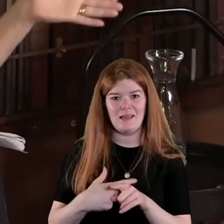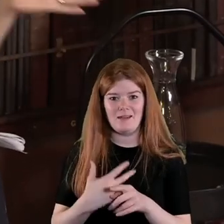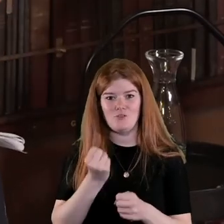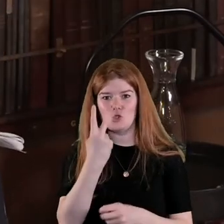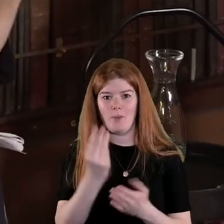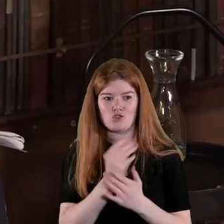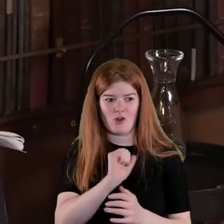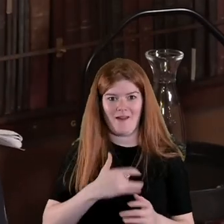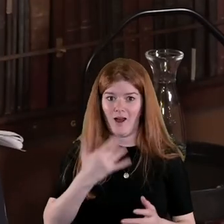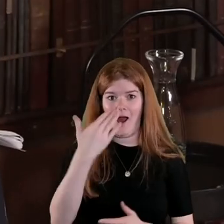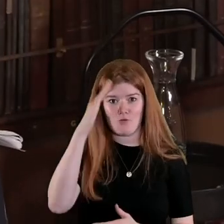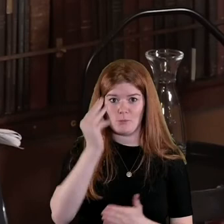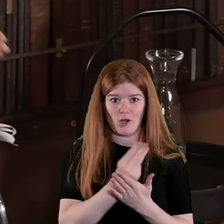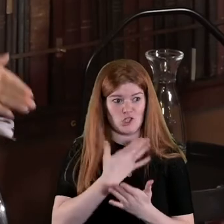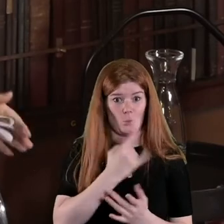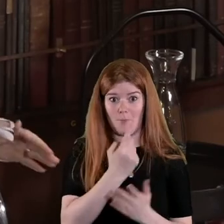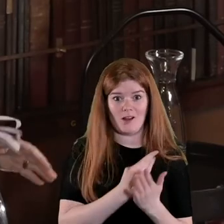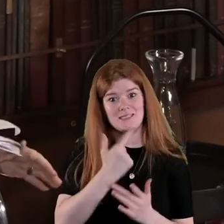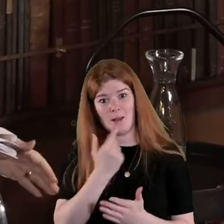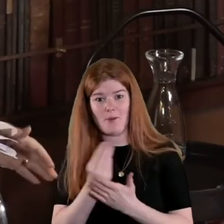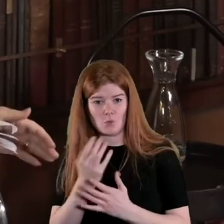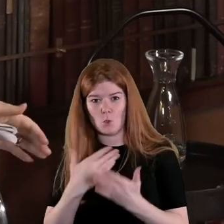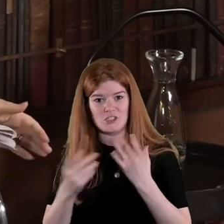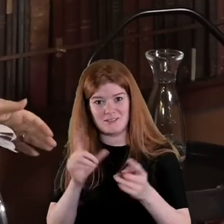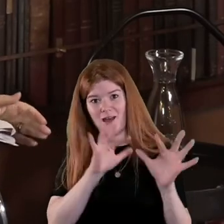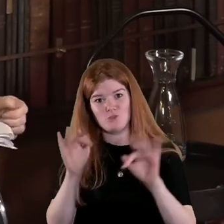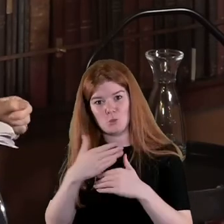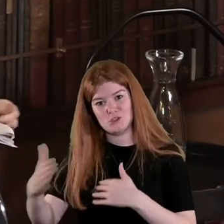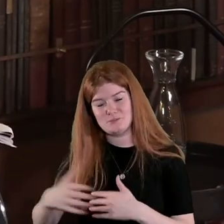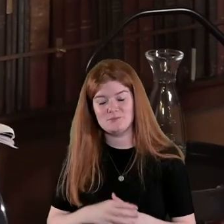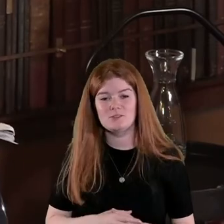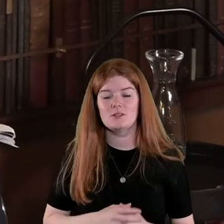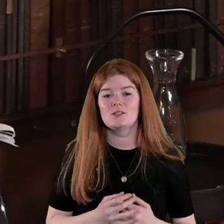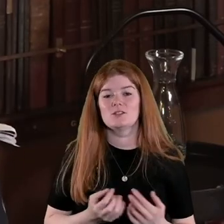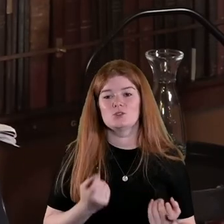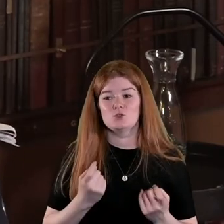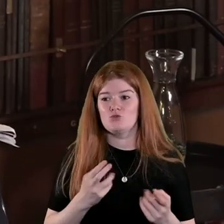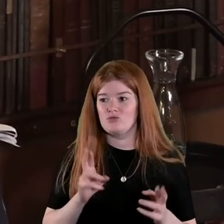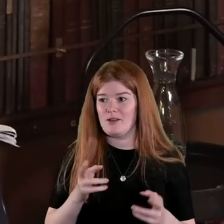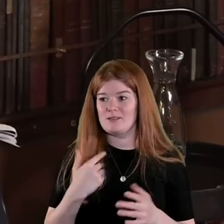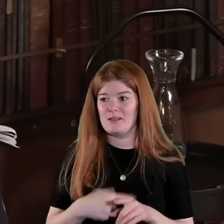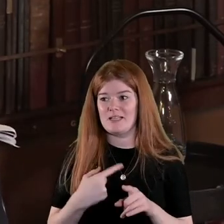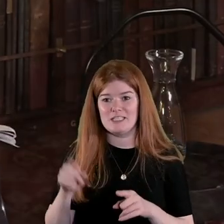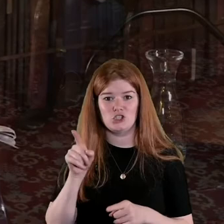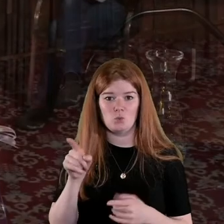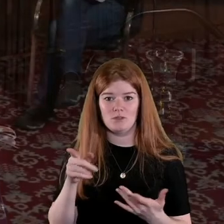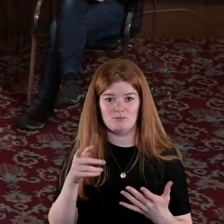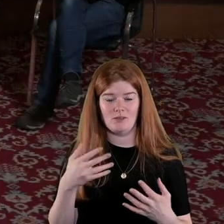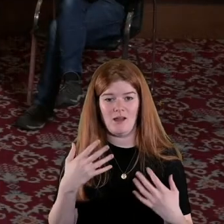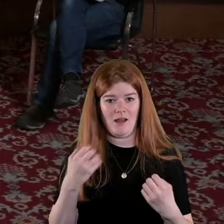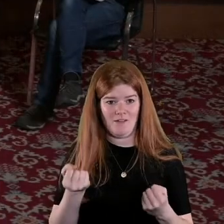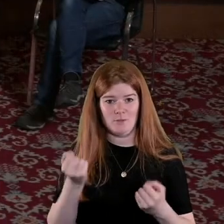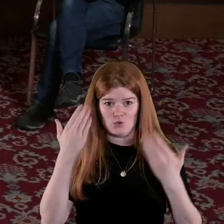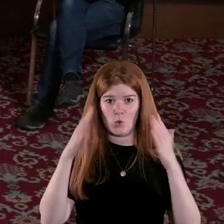to her life the Irish bit is only one part the second bit is what she did afterwards so and again she was you know has been